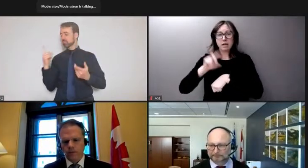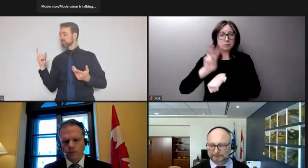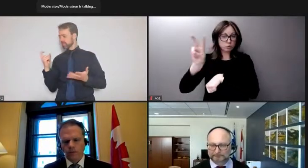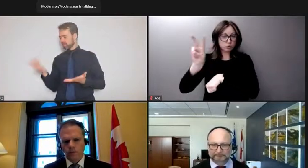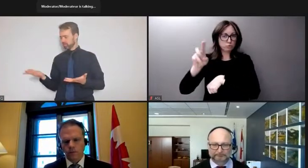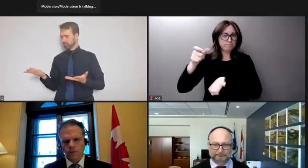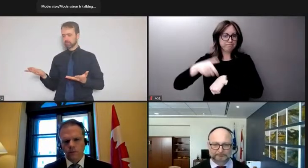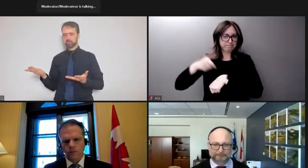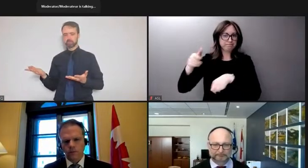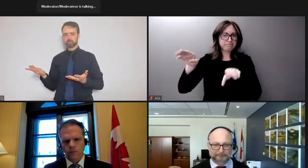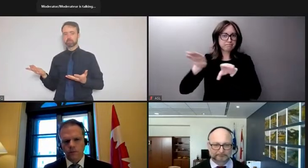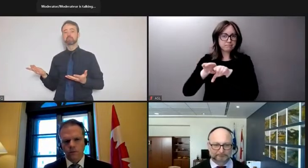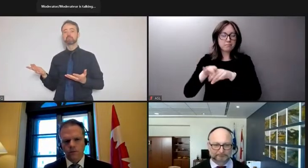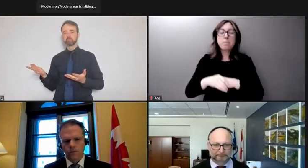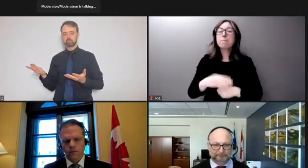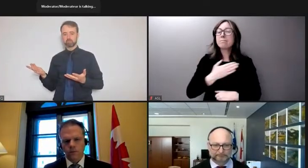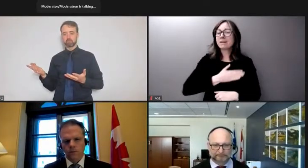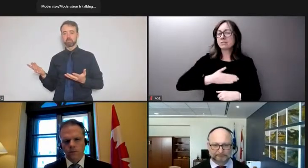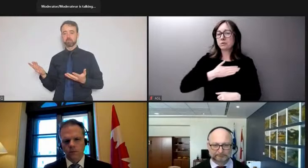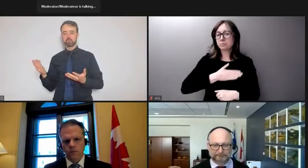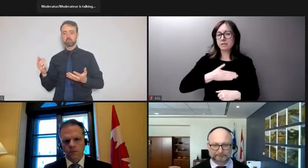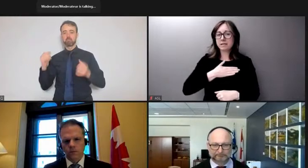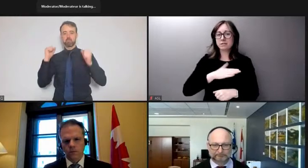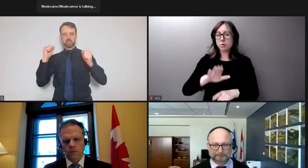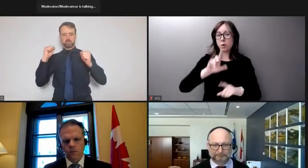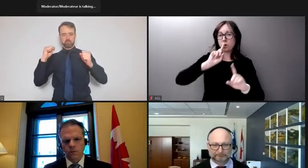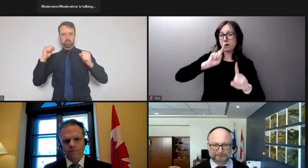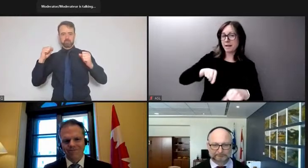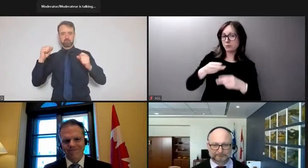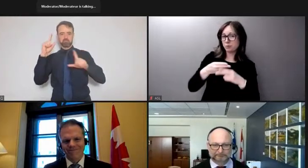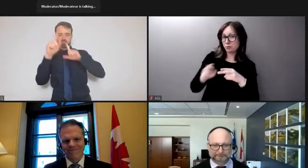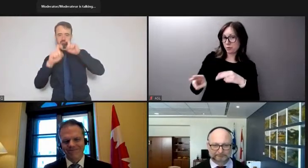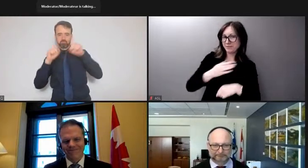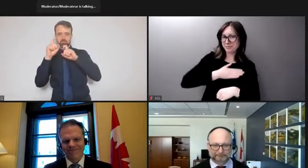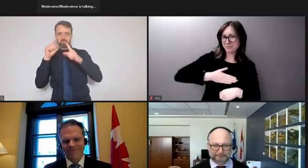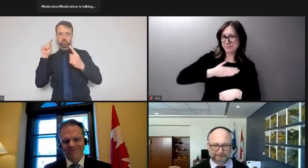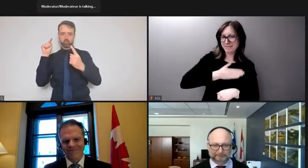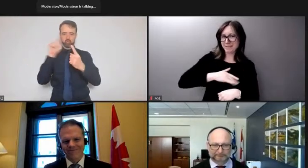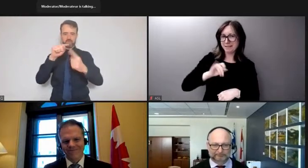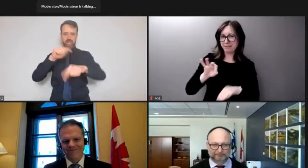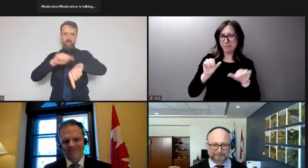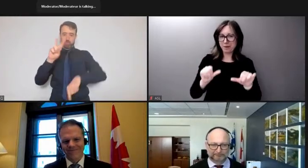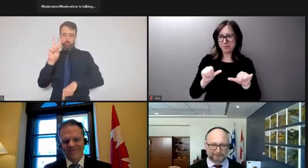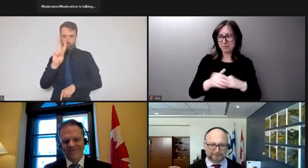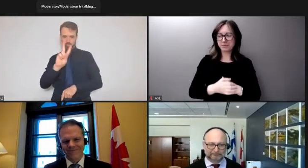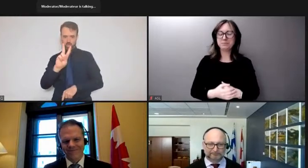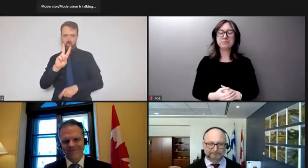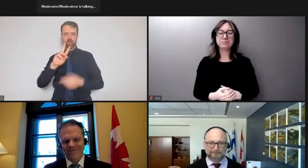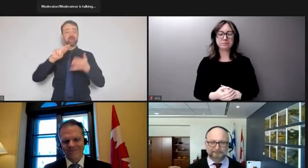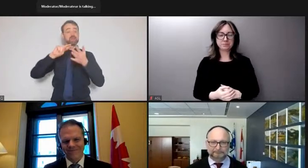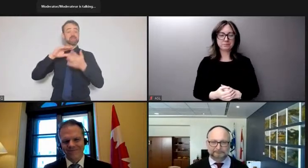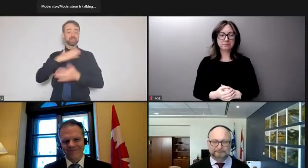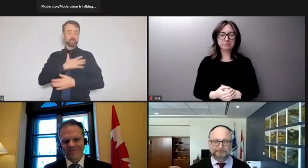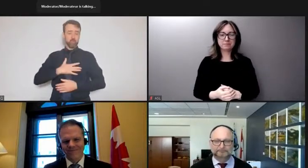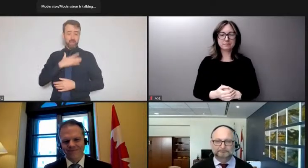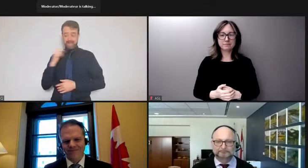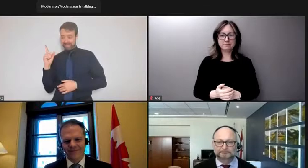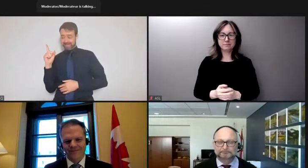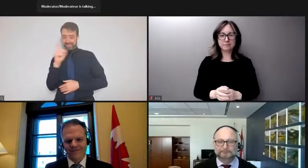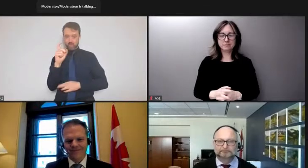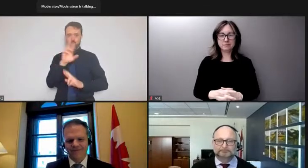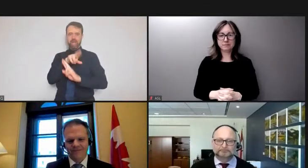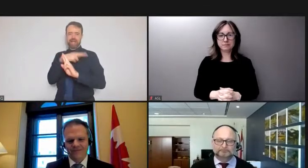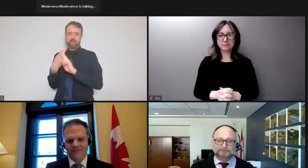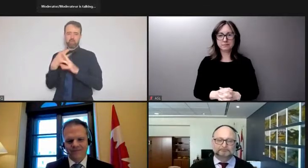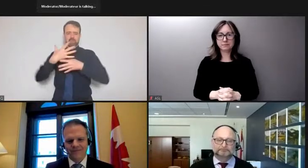uh so if i could ask you to to keep your answers short if possible alors on va commencer avec christian noel